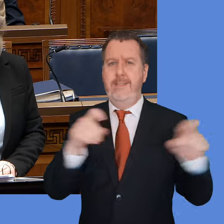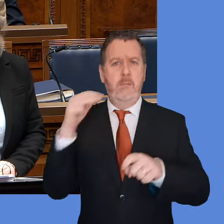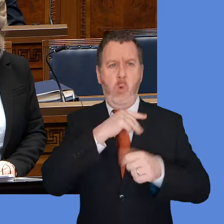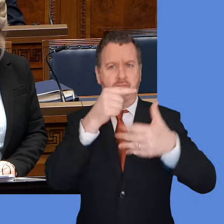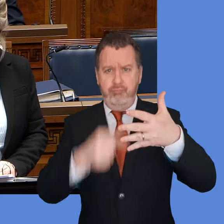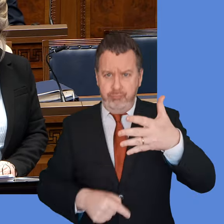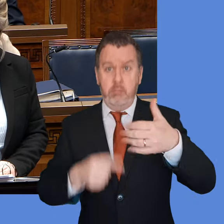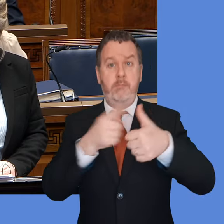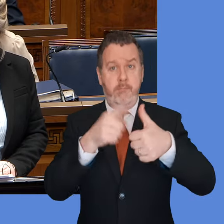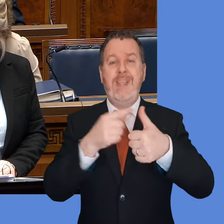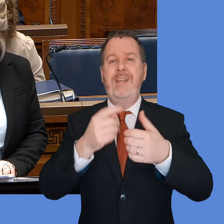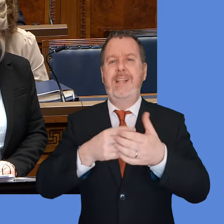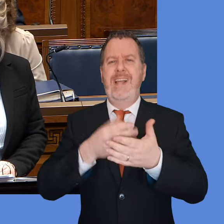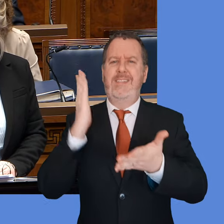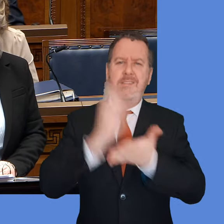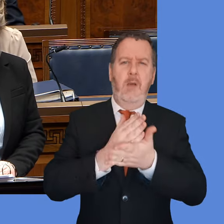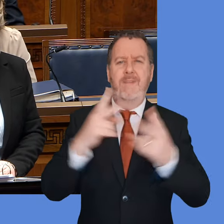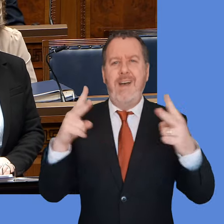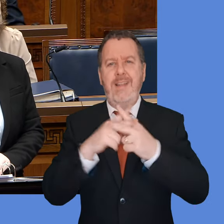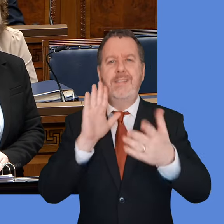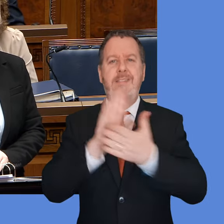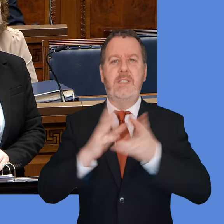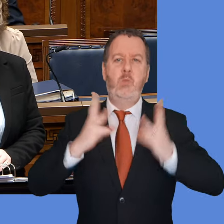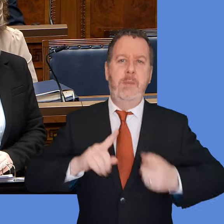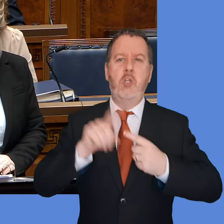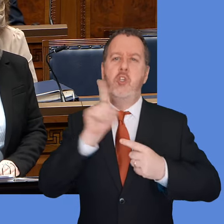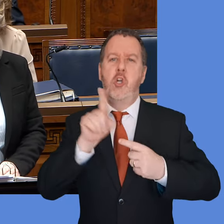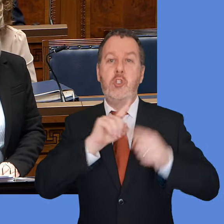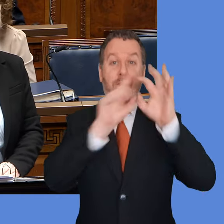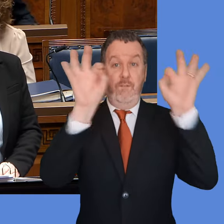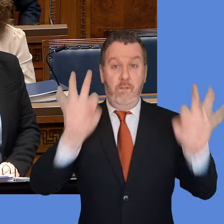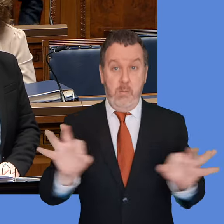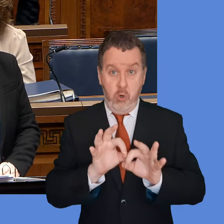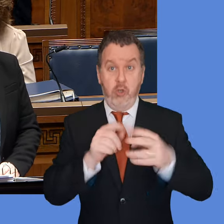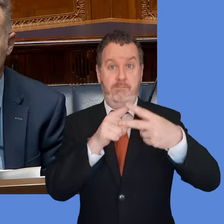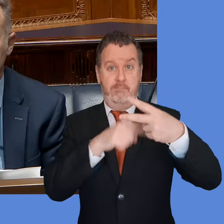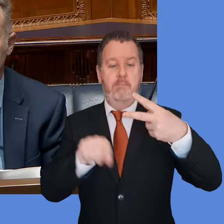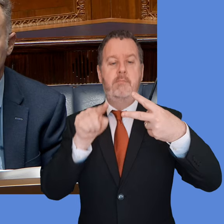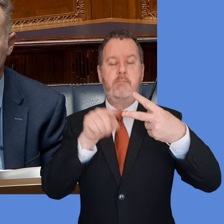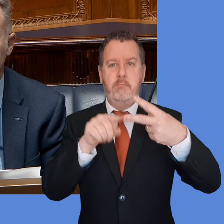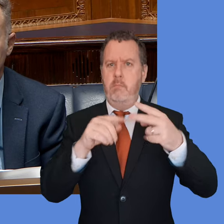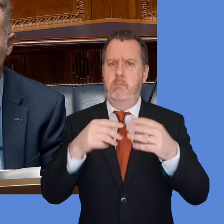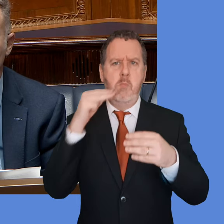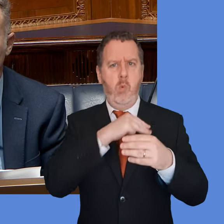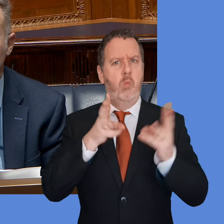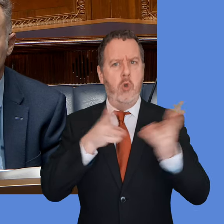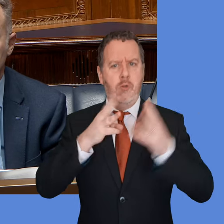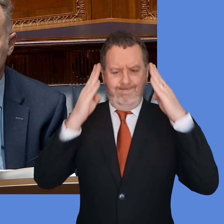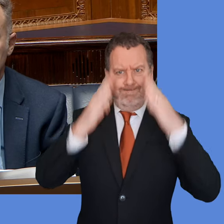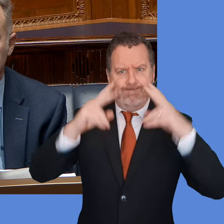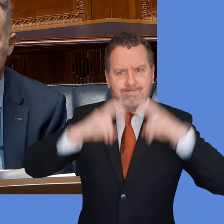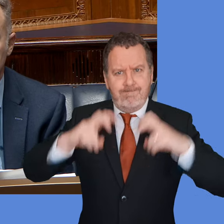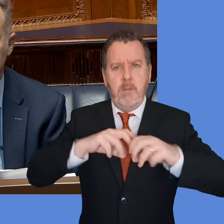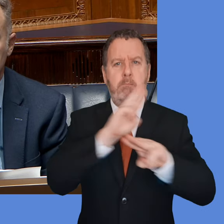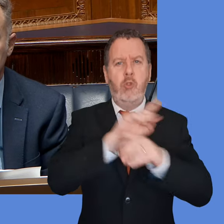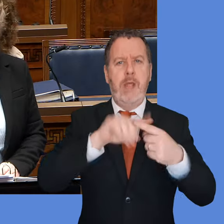and we will bring forward the Ending Violence Against Women and Girls strategic framework and press ahead with the important programme of work in relation to mother and baby